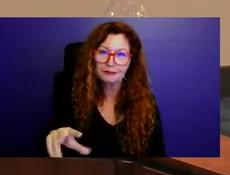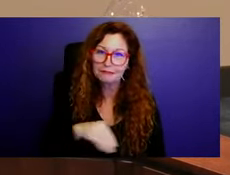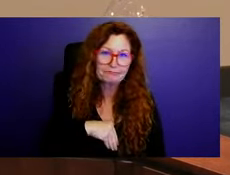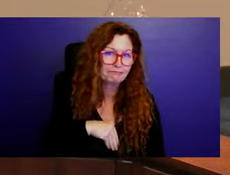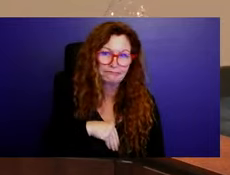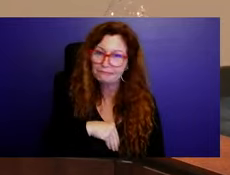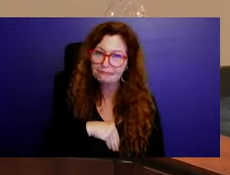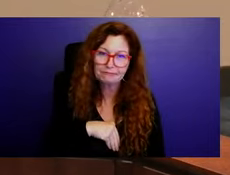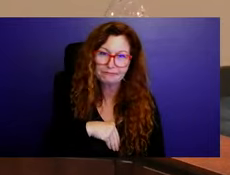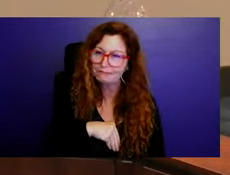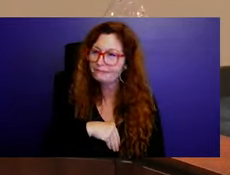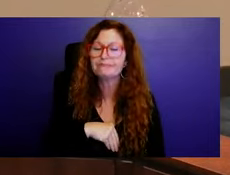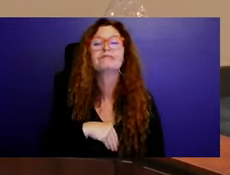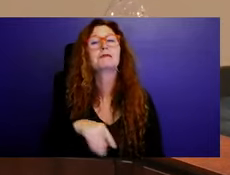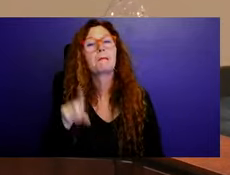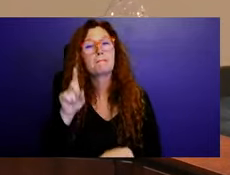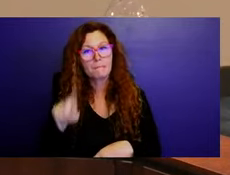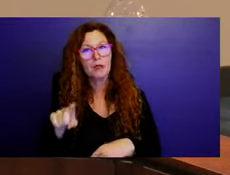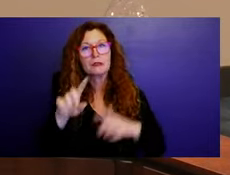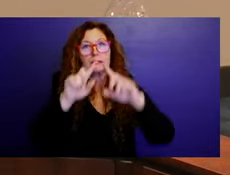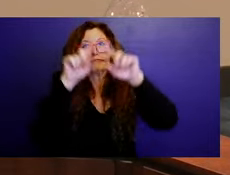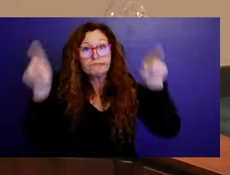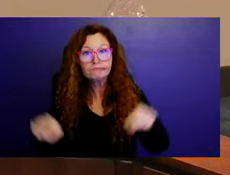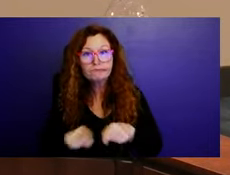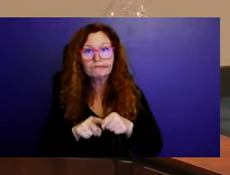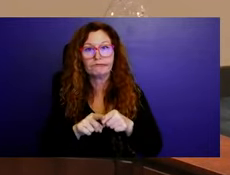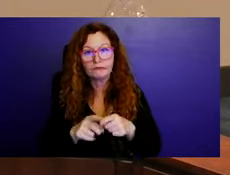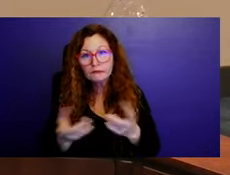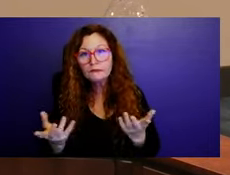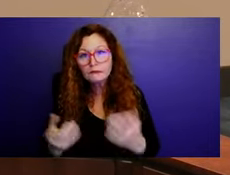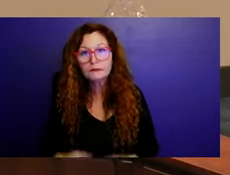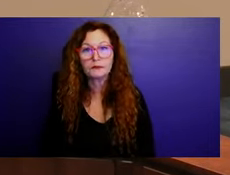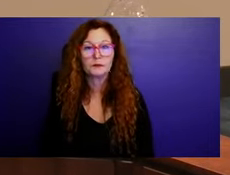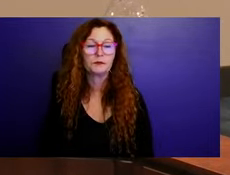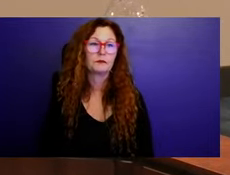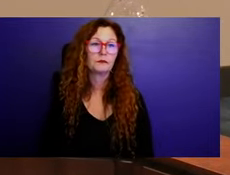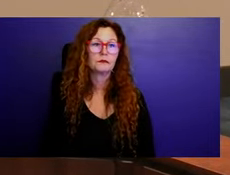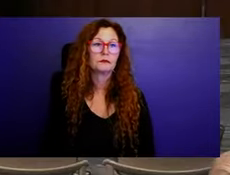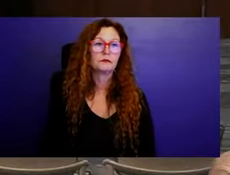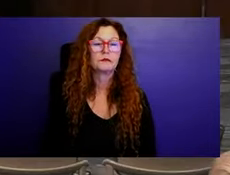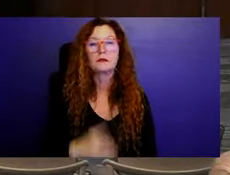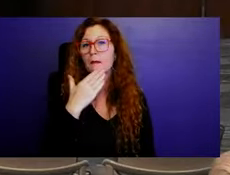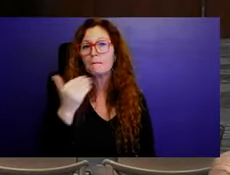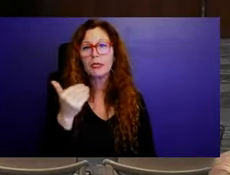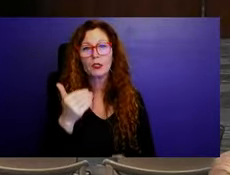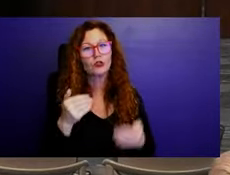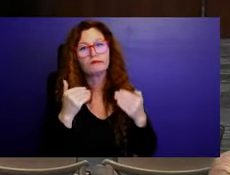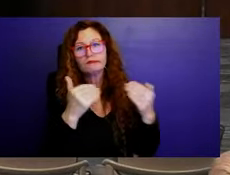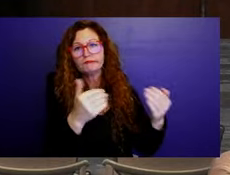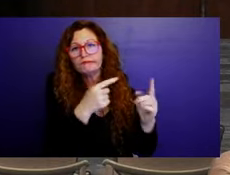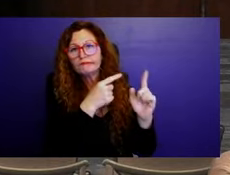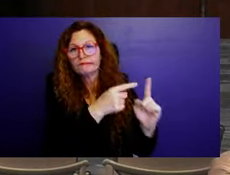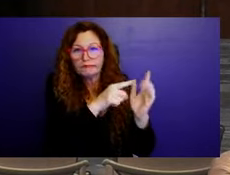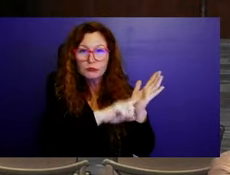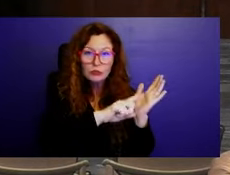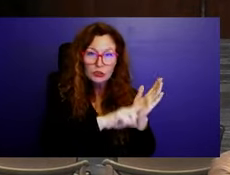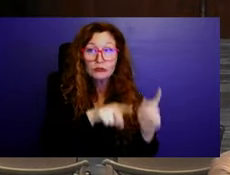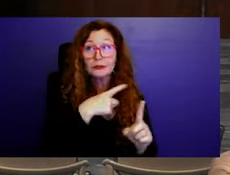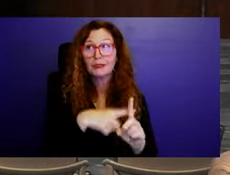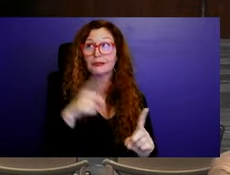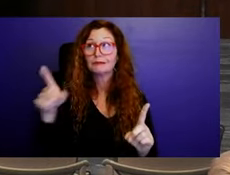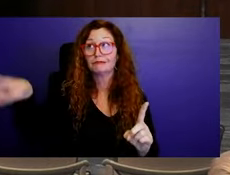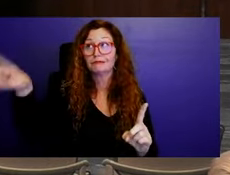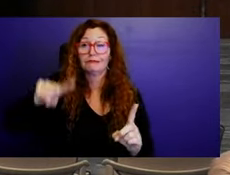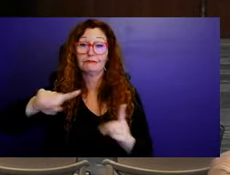legally acceptable. Thank you. No, that makes sense. Um, okay. And